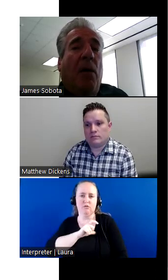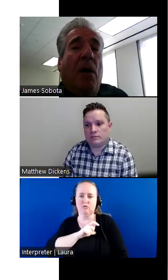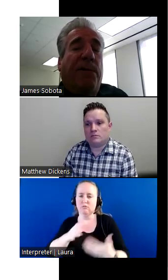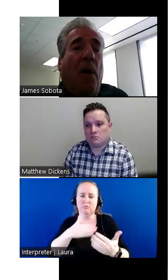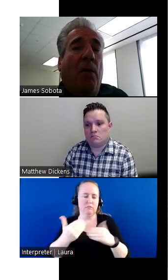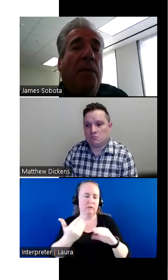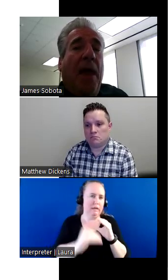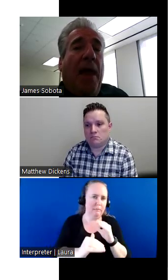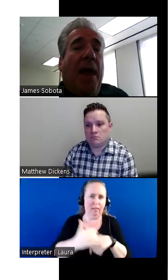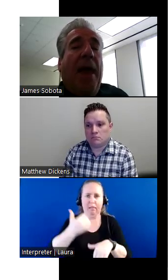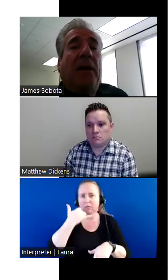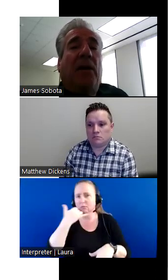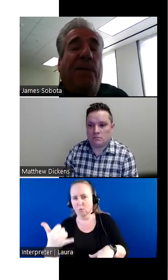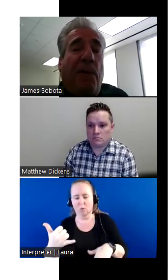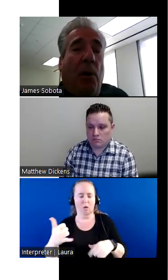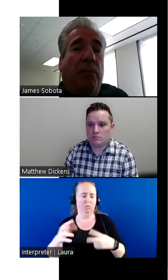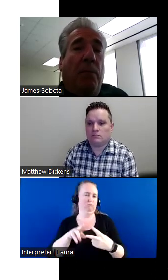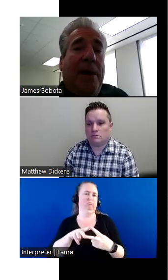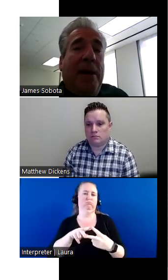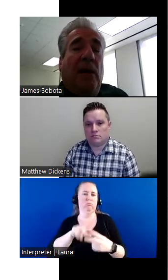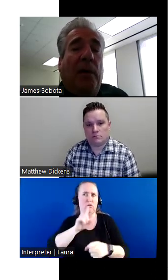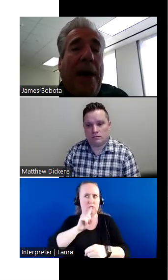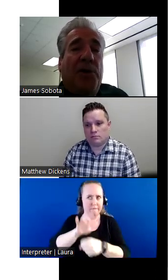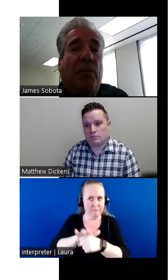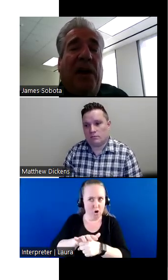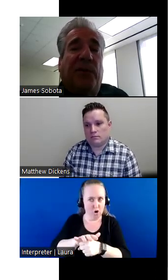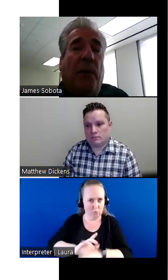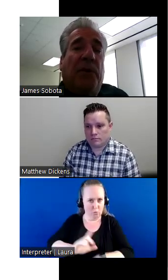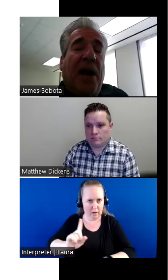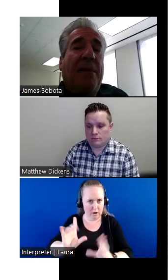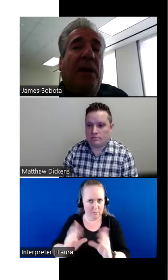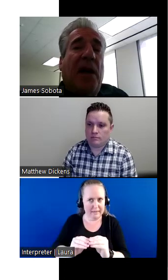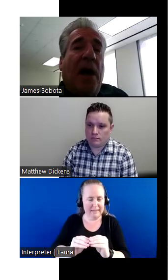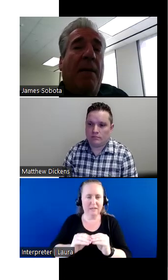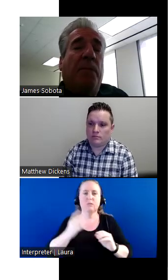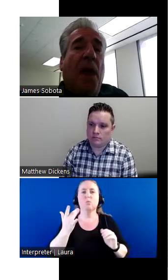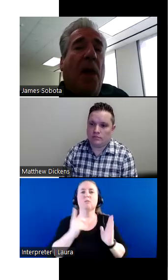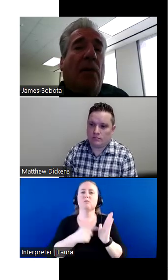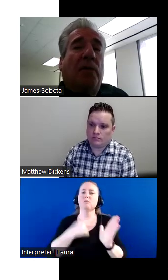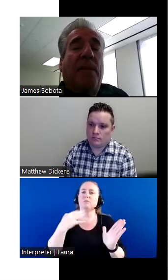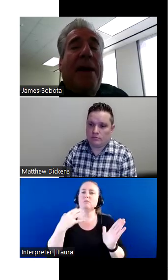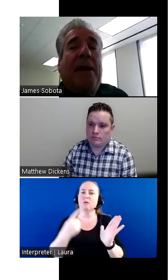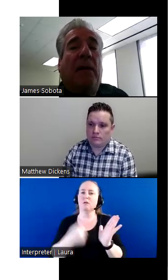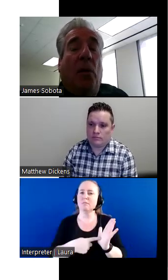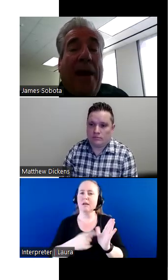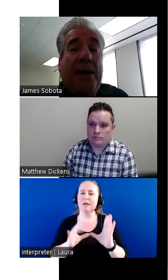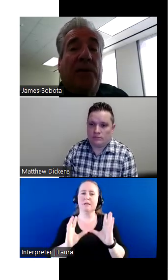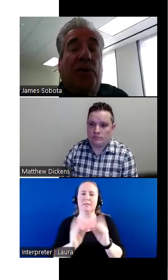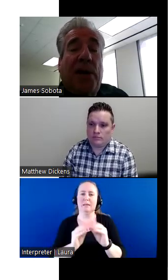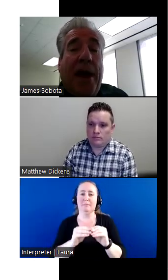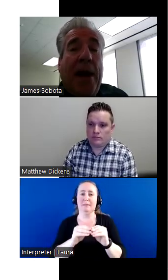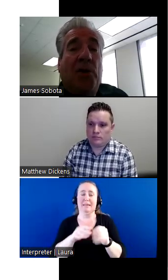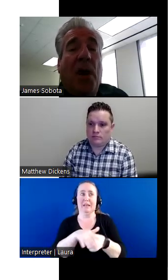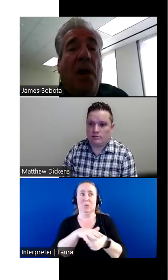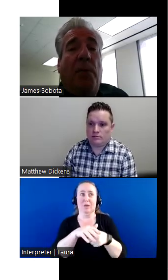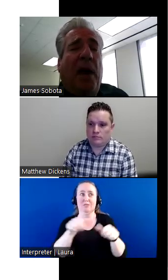email or phone and confirm the meeting location, because from time to time, those meeting locations